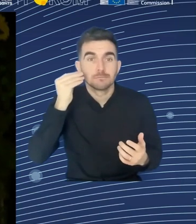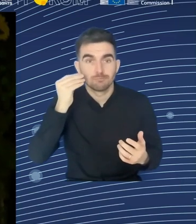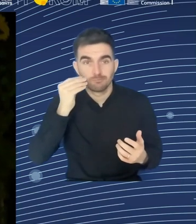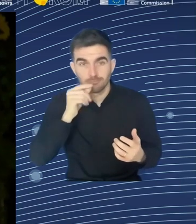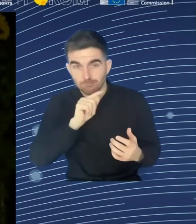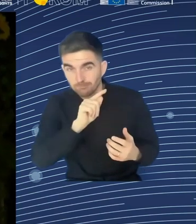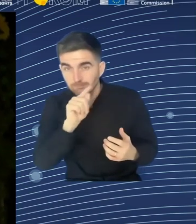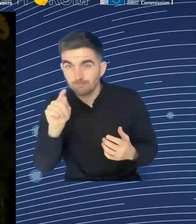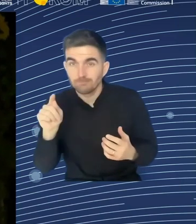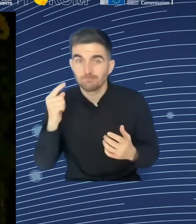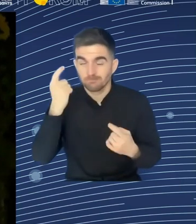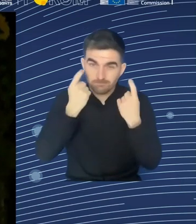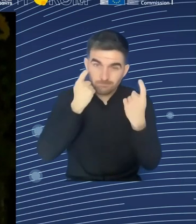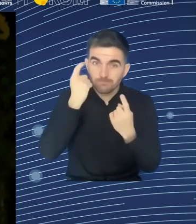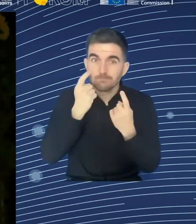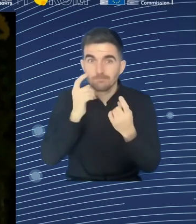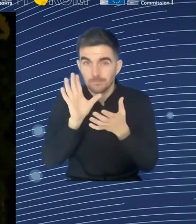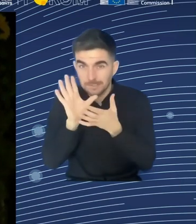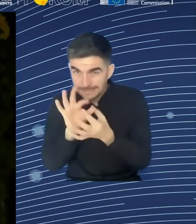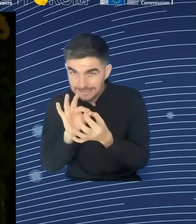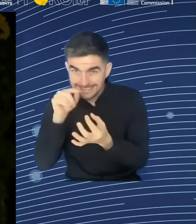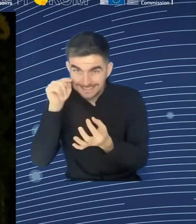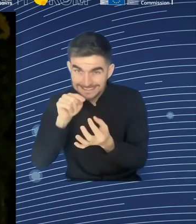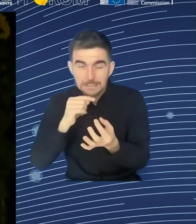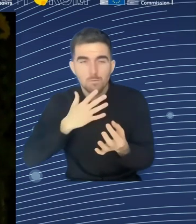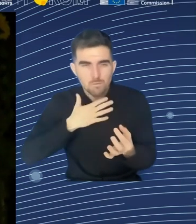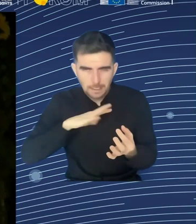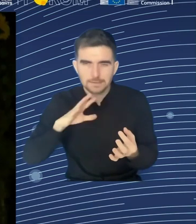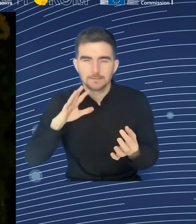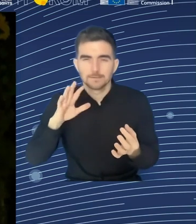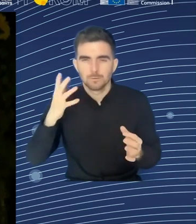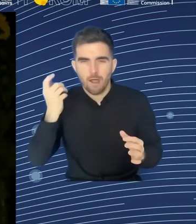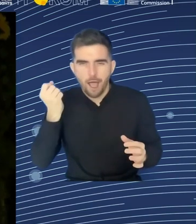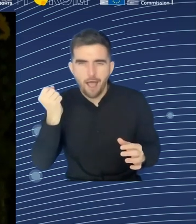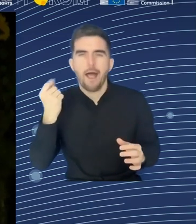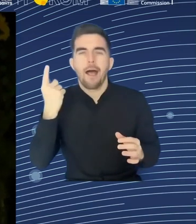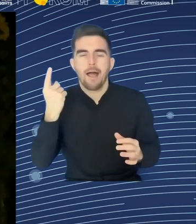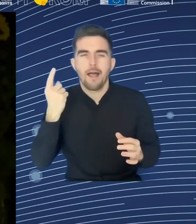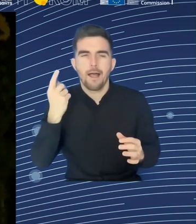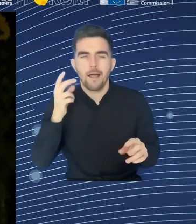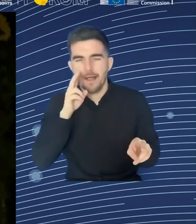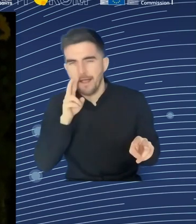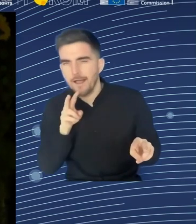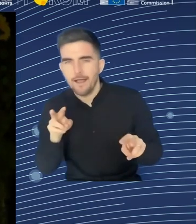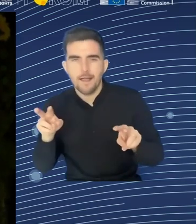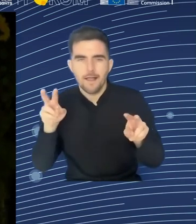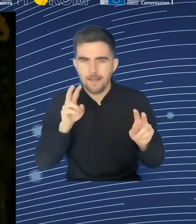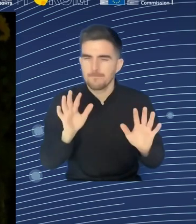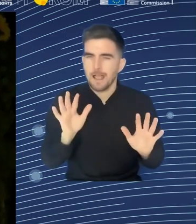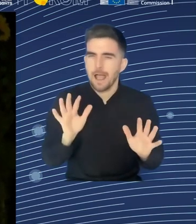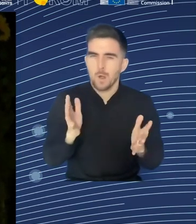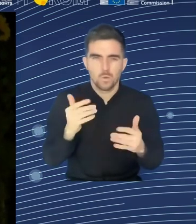from third countries, which is a big challenge more on the administrative side to understand what is the learning content of different qualifications.